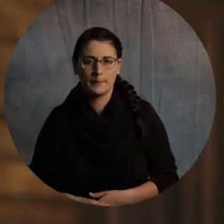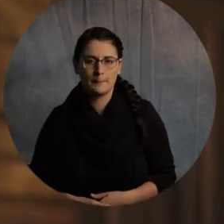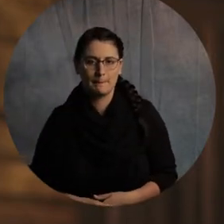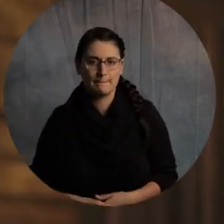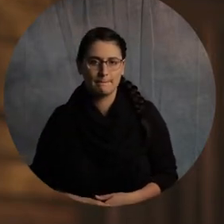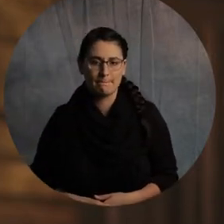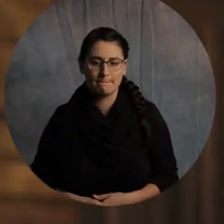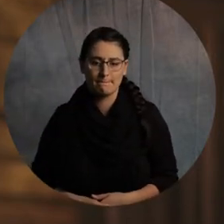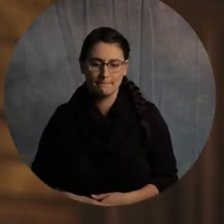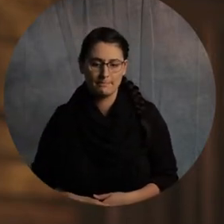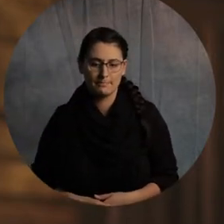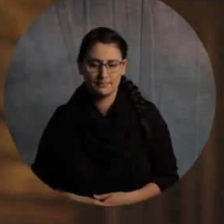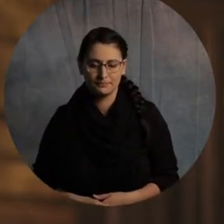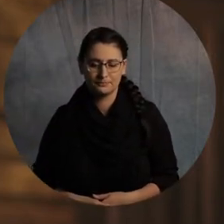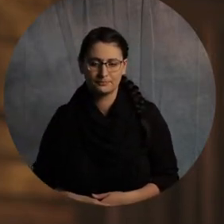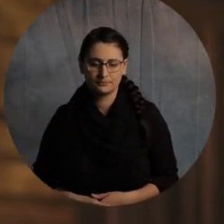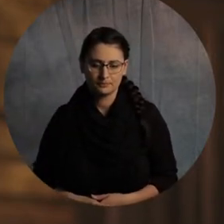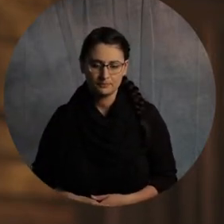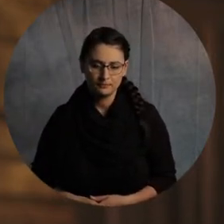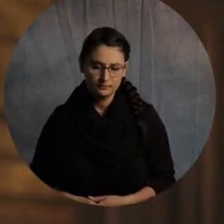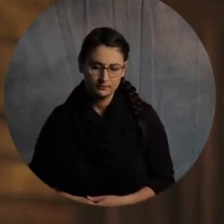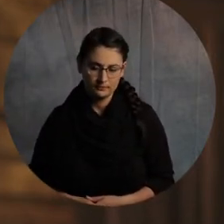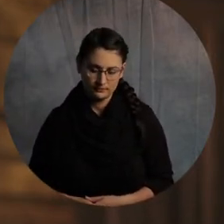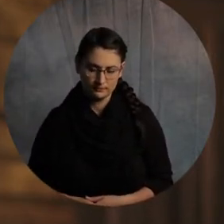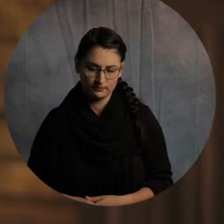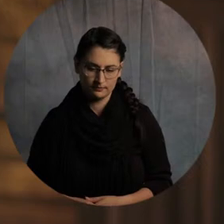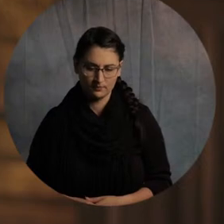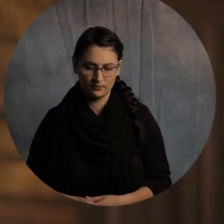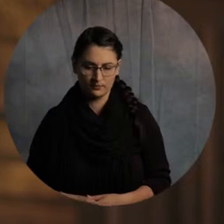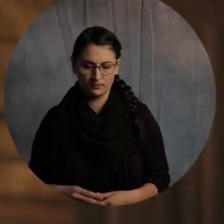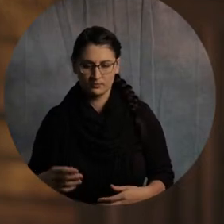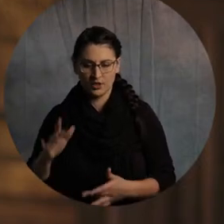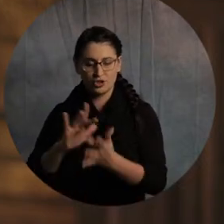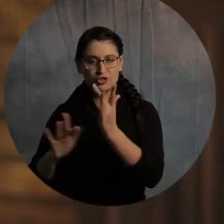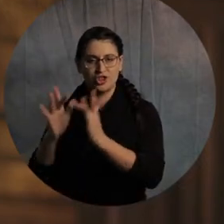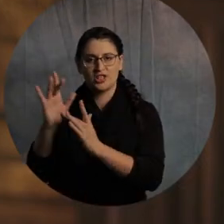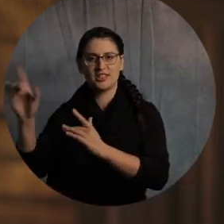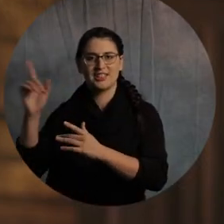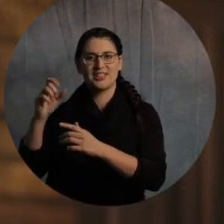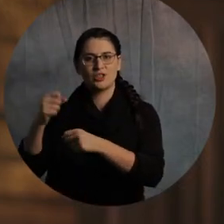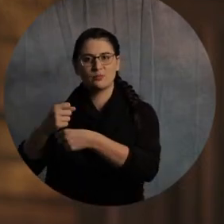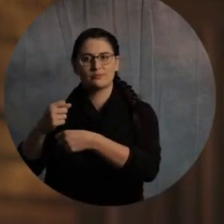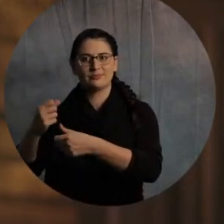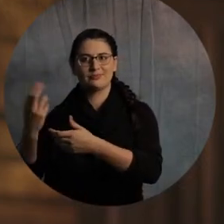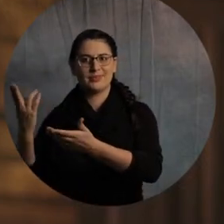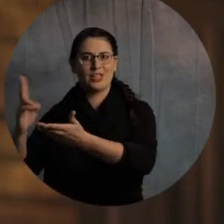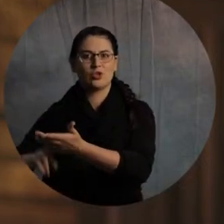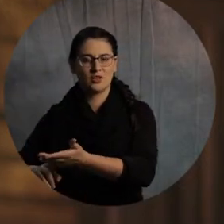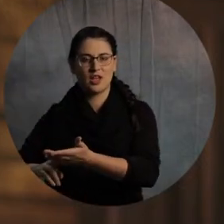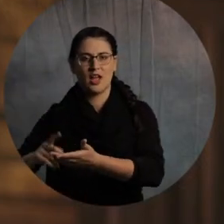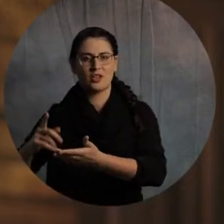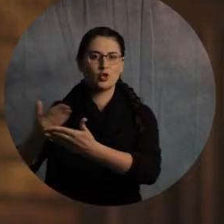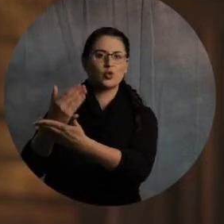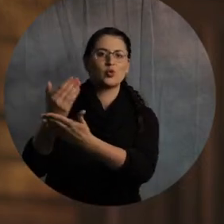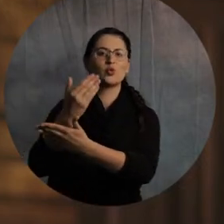just think about this. The new covenant that is in Christ alone, he has invited us to join him.